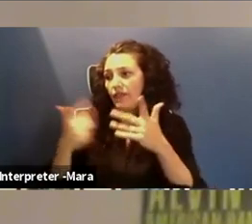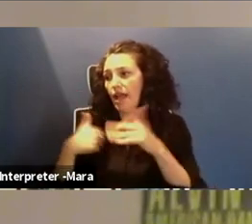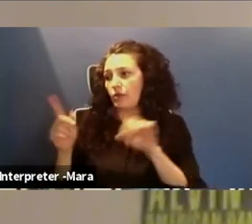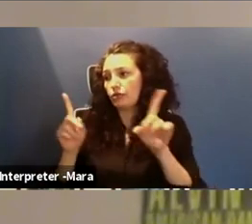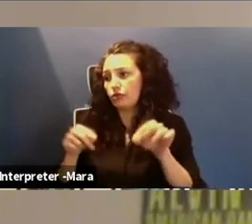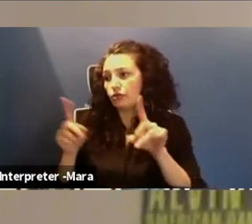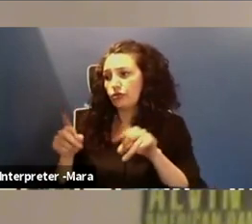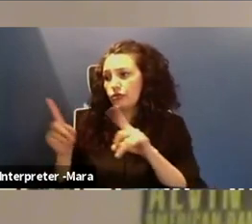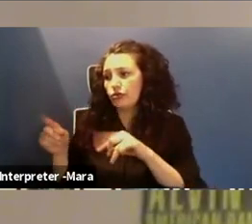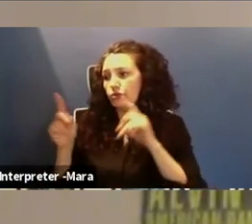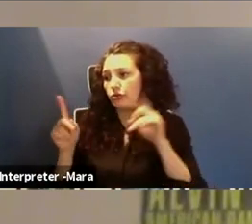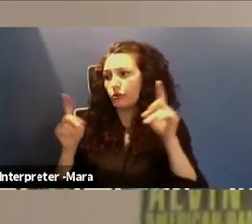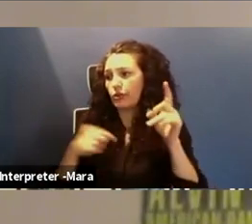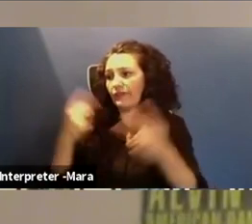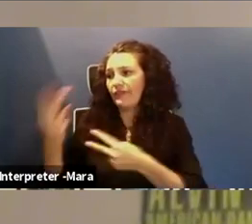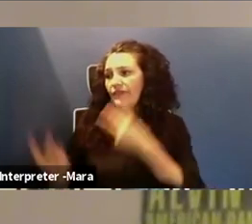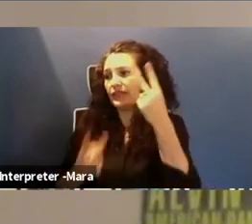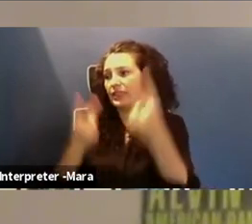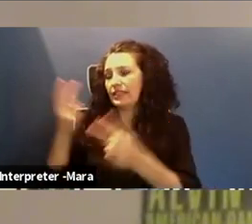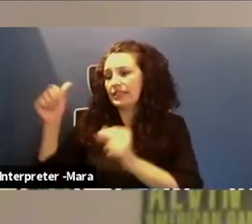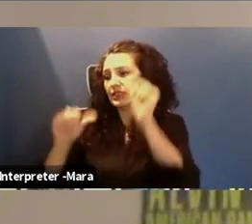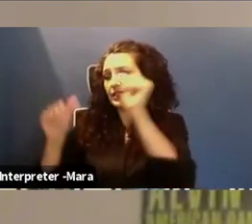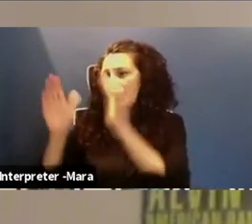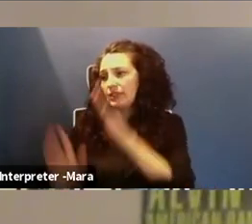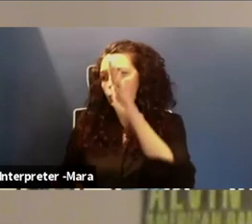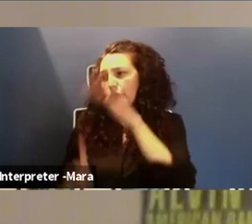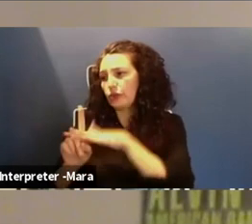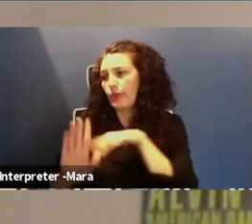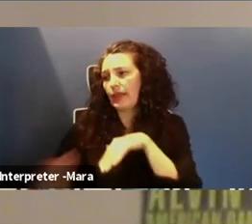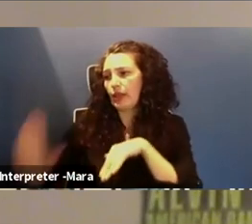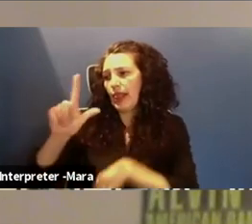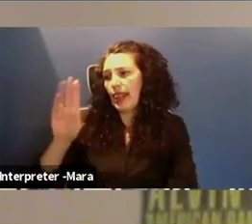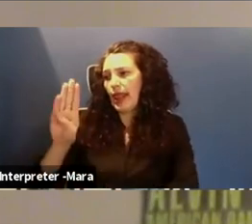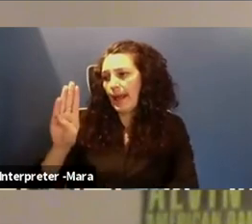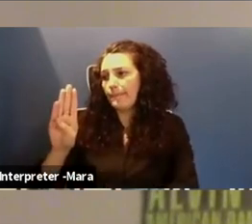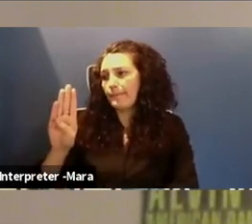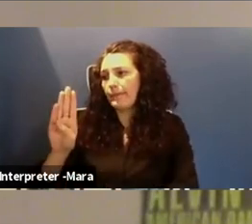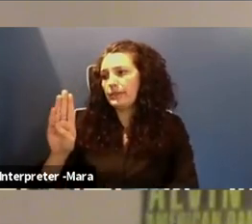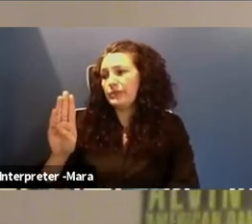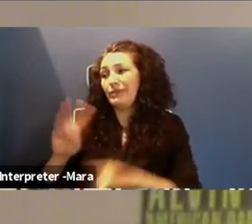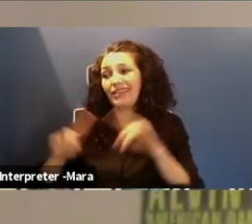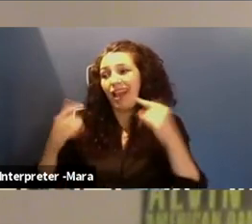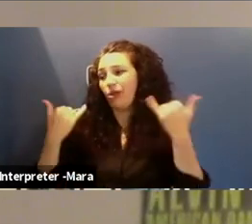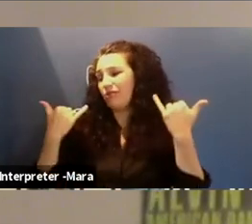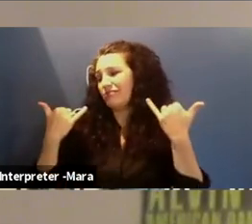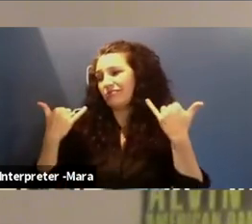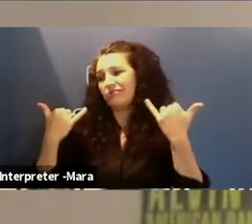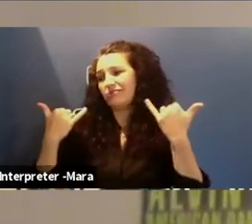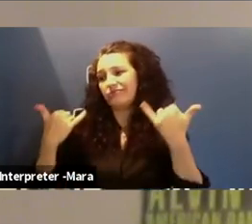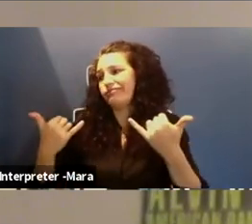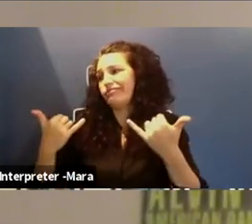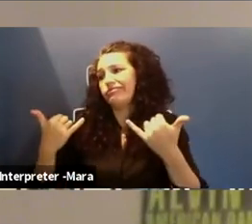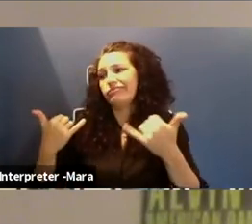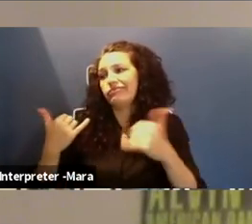um, and visit the scientists in their labs to better understand what they do. Um, now it's really difficult to travel and really